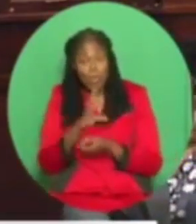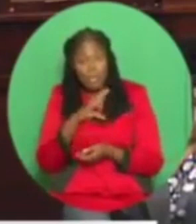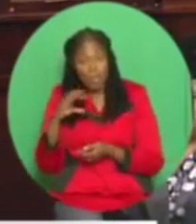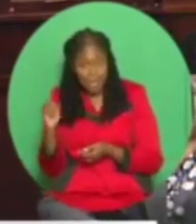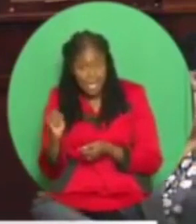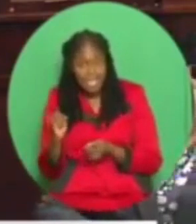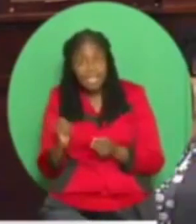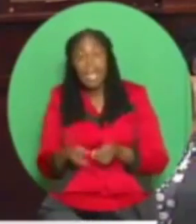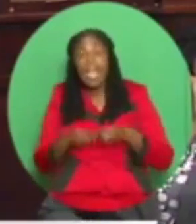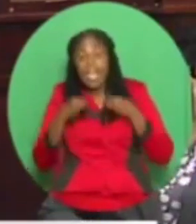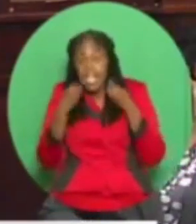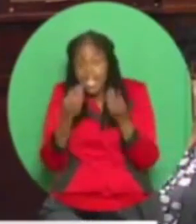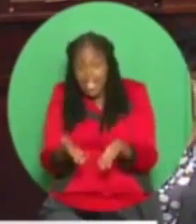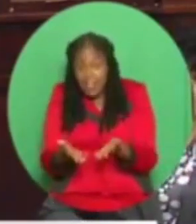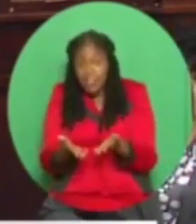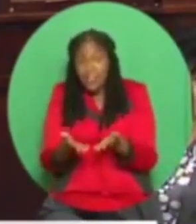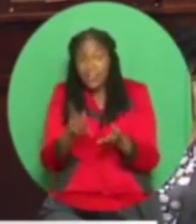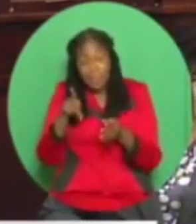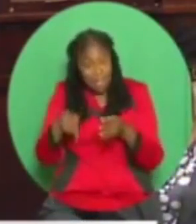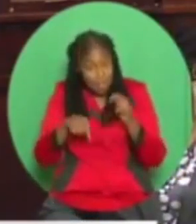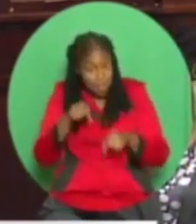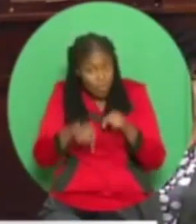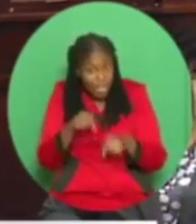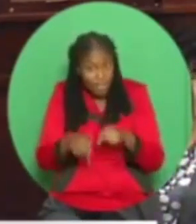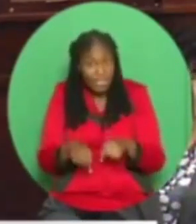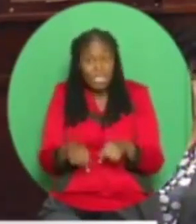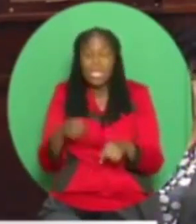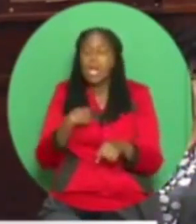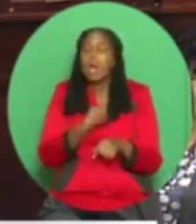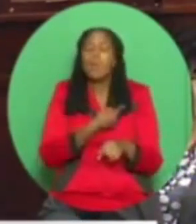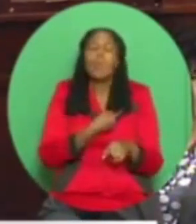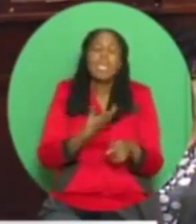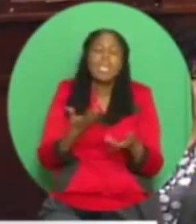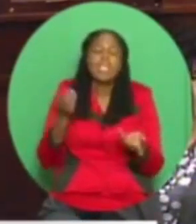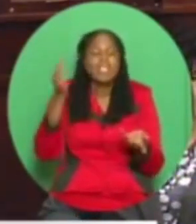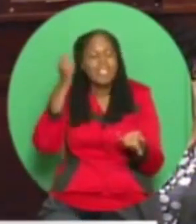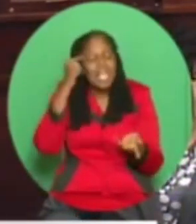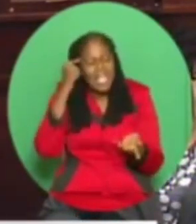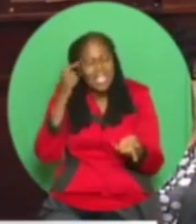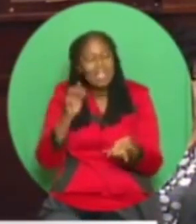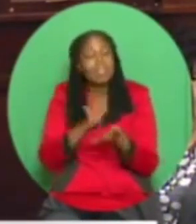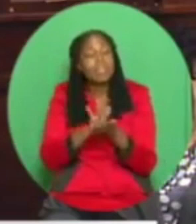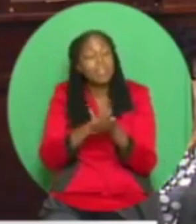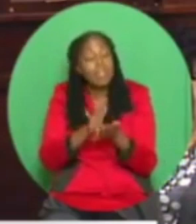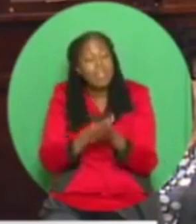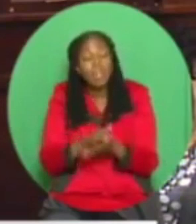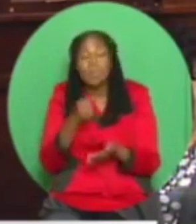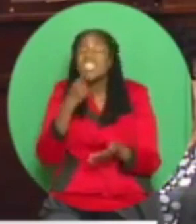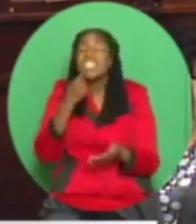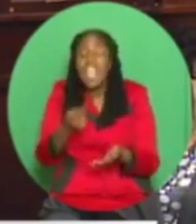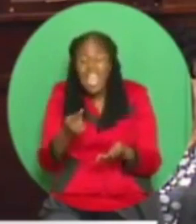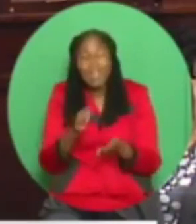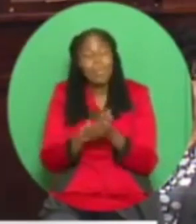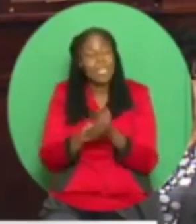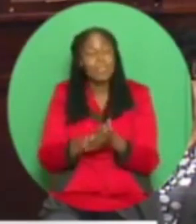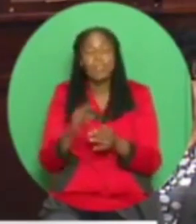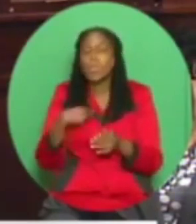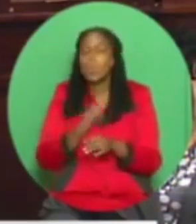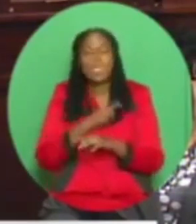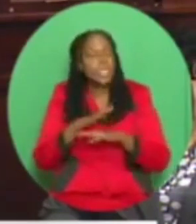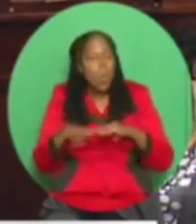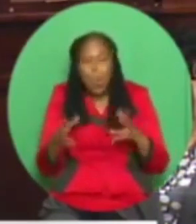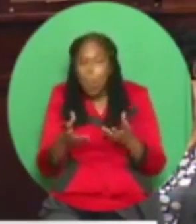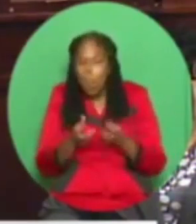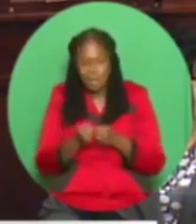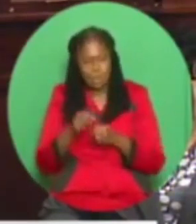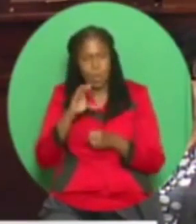Madam Speaker, we do not want the OWTU to fail. Madam Speaker, we want them to succeed. And